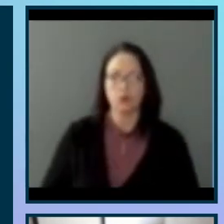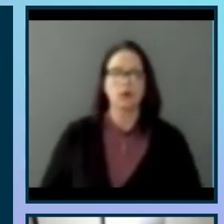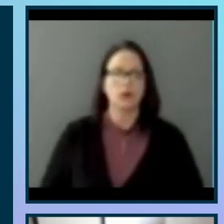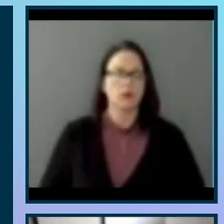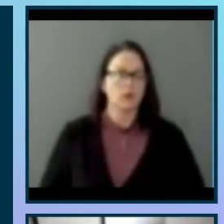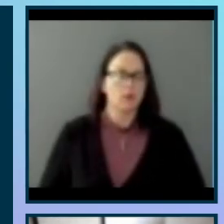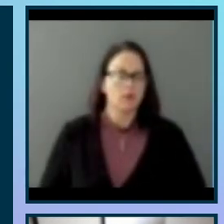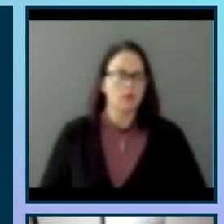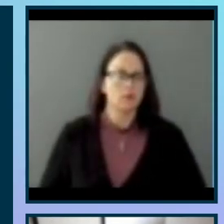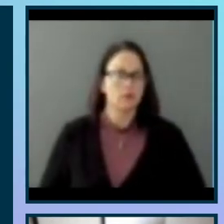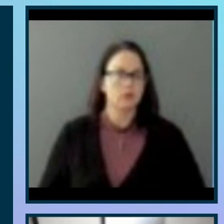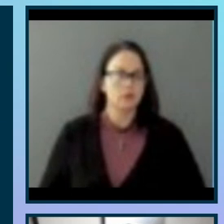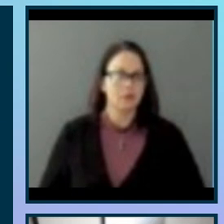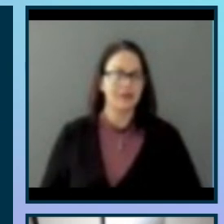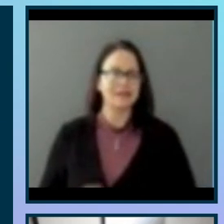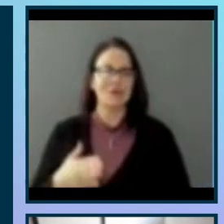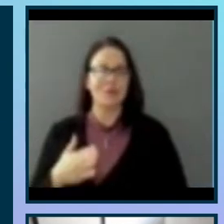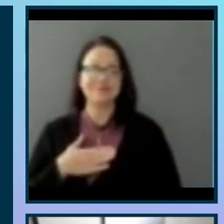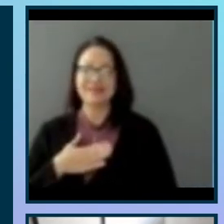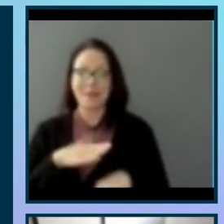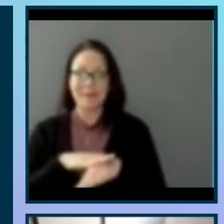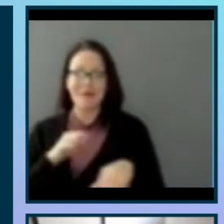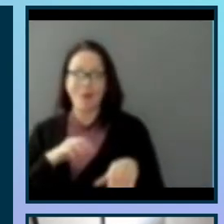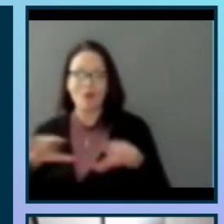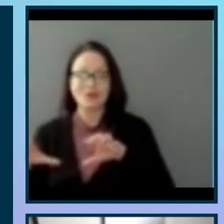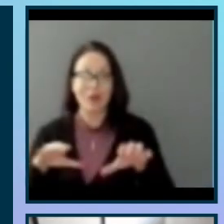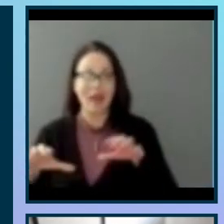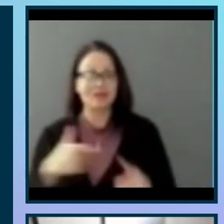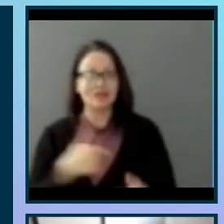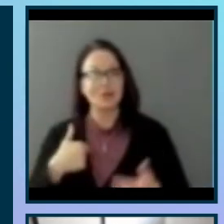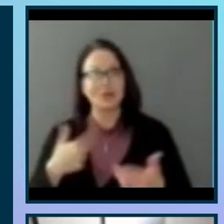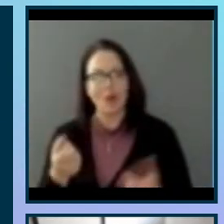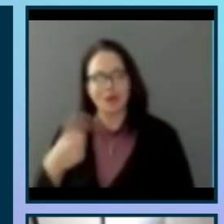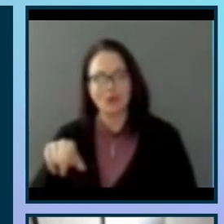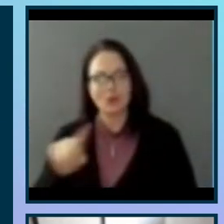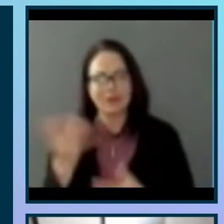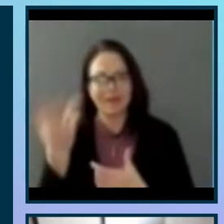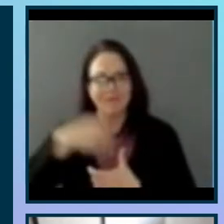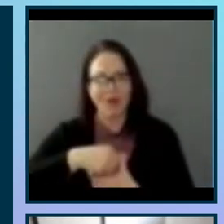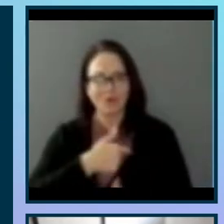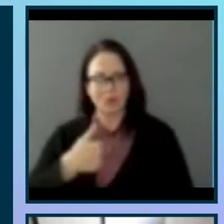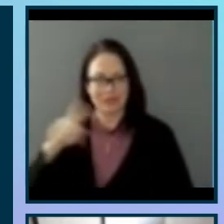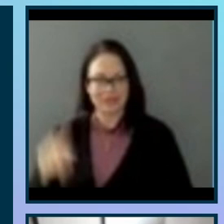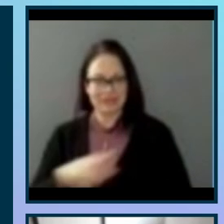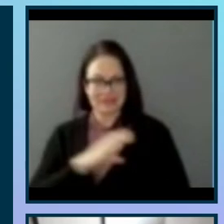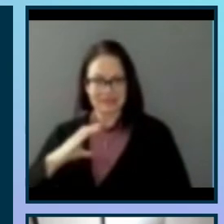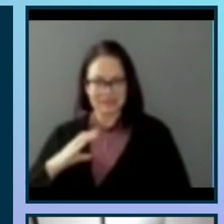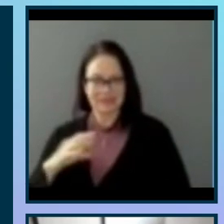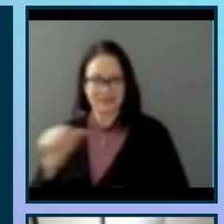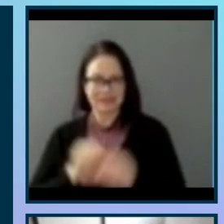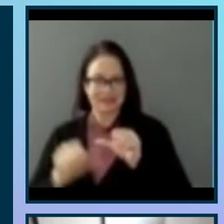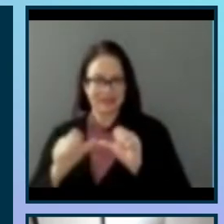So this is my call to action. We would like you to get involved. We need citizen scientists. I hear I have